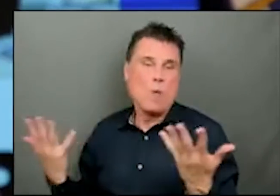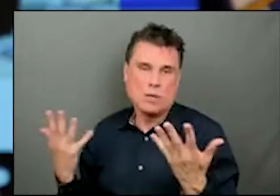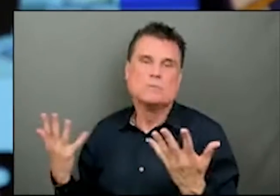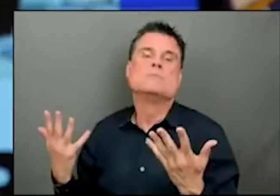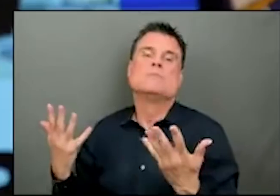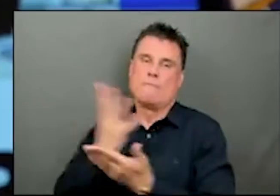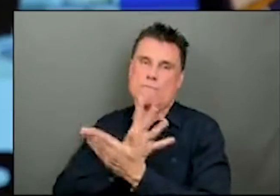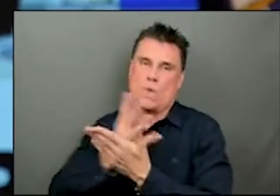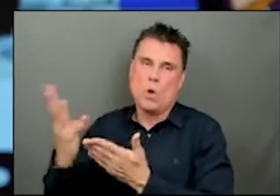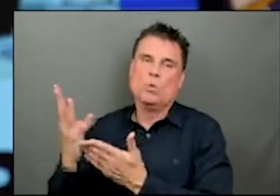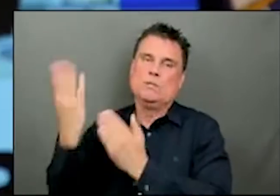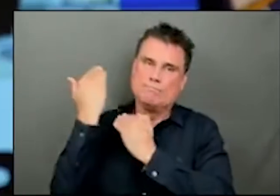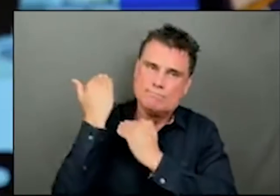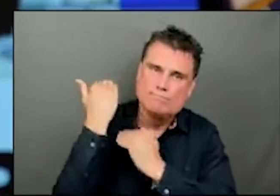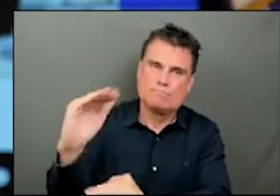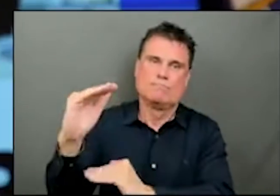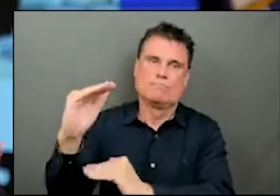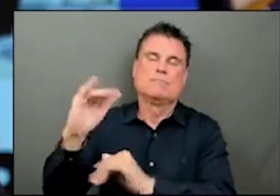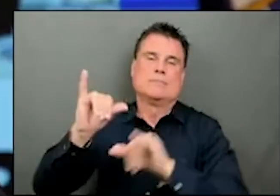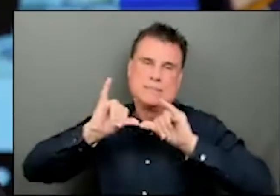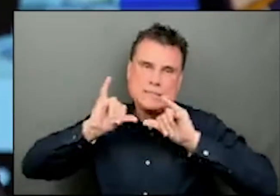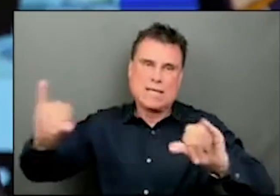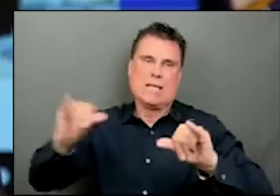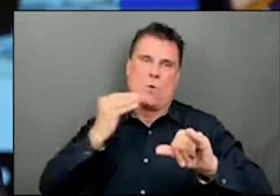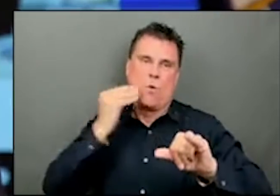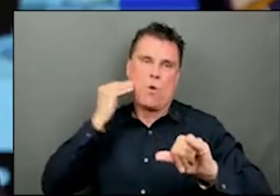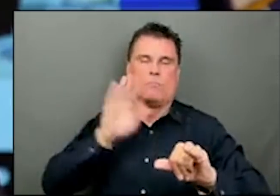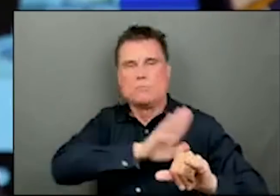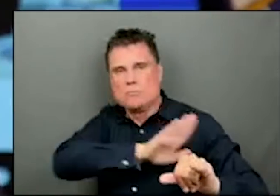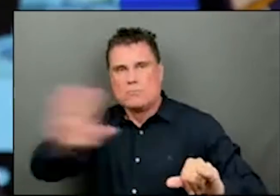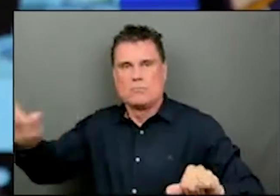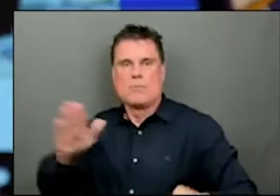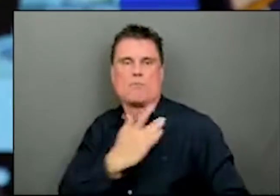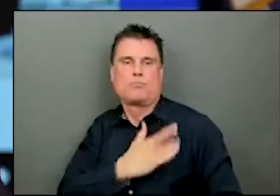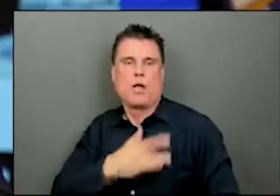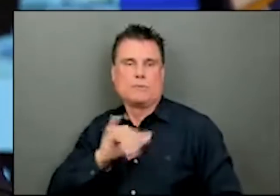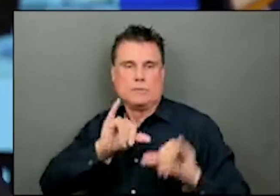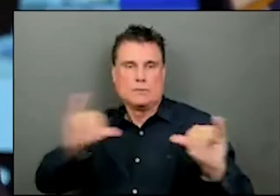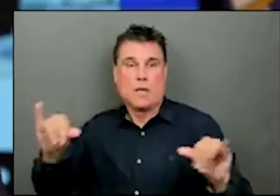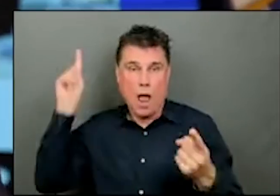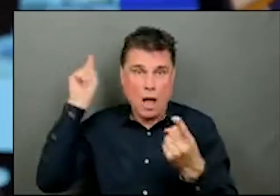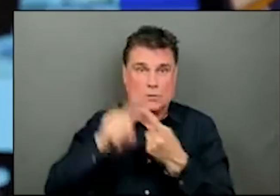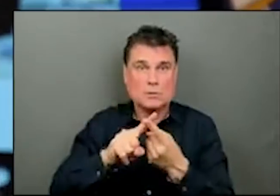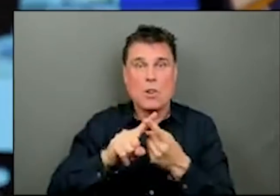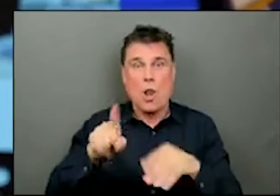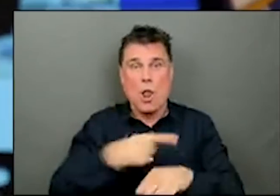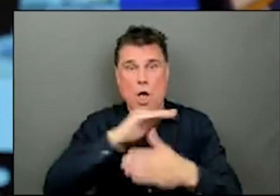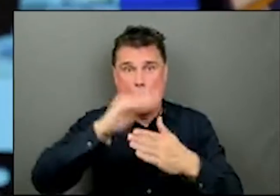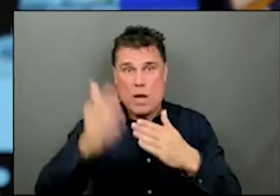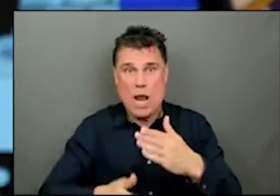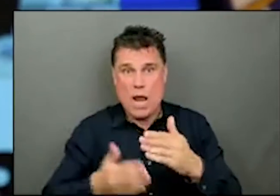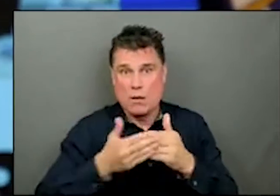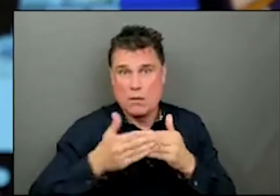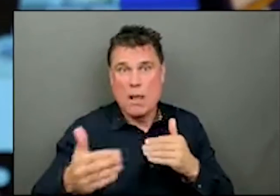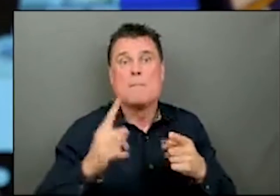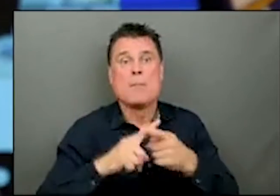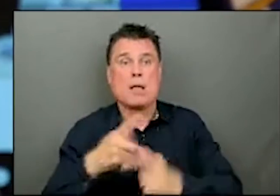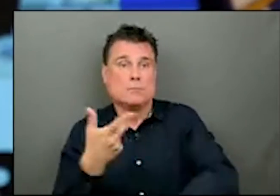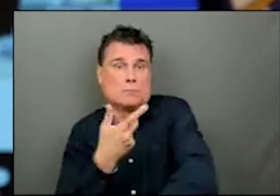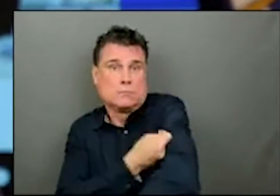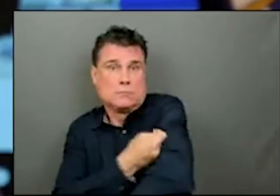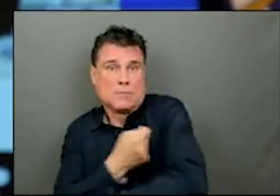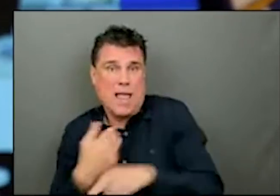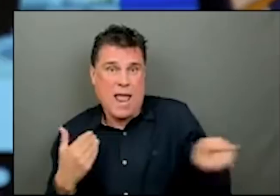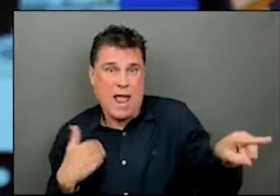weeks, let's get to the May long weekend. Vaccinations are coming thick and fast. We have seen a flattening of cases here in